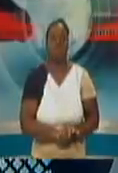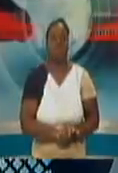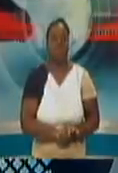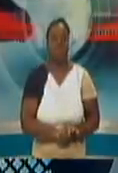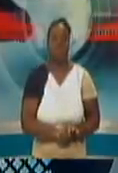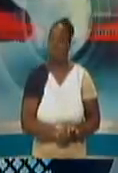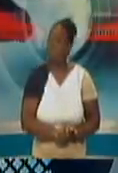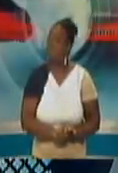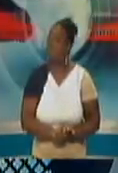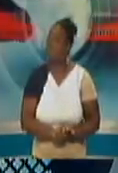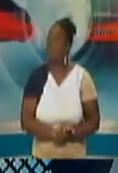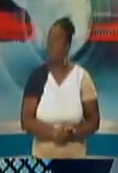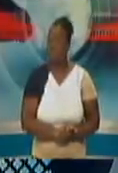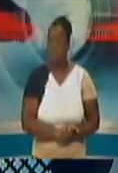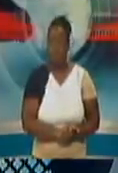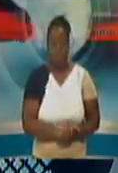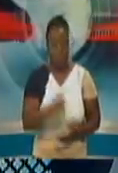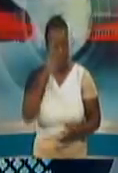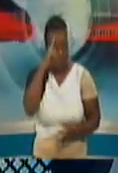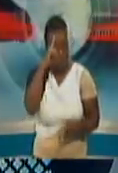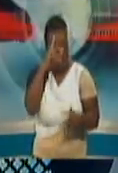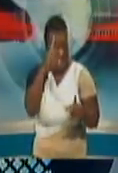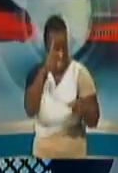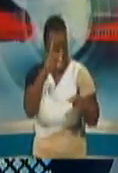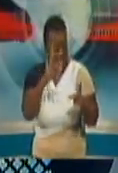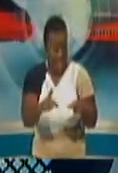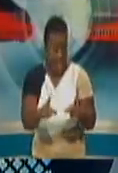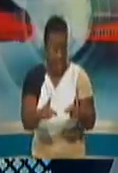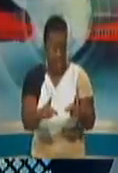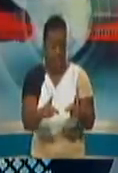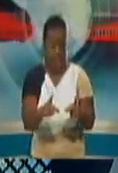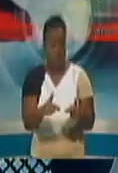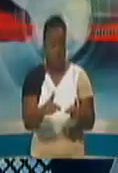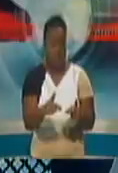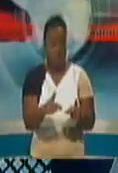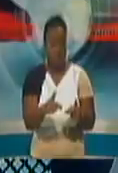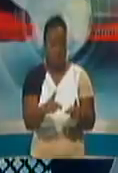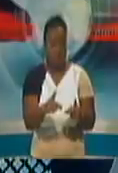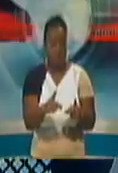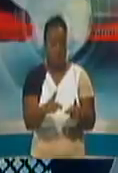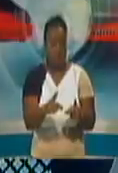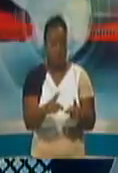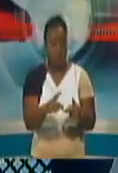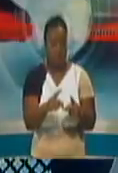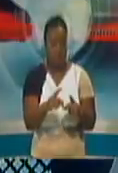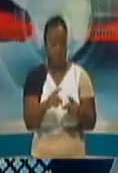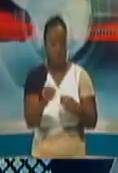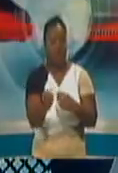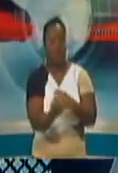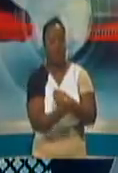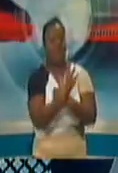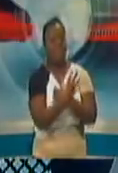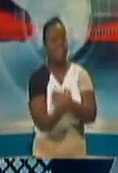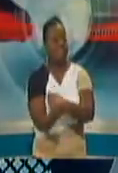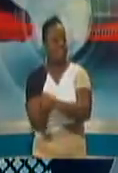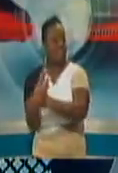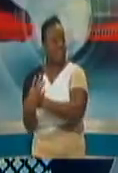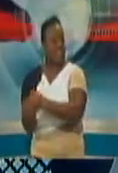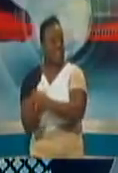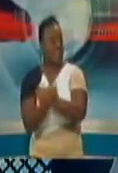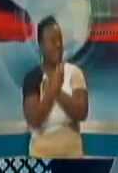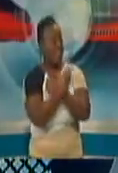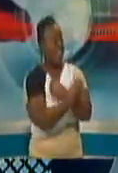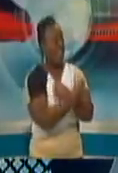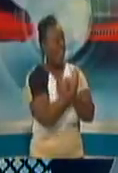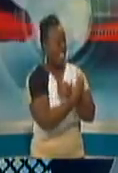So I think we took the decisions that we took in terms of advising the Prime Minister and other ministers